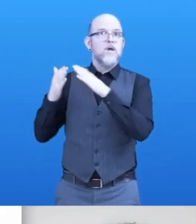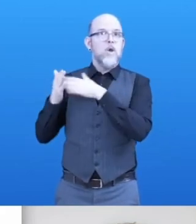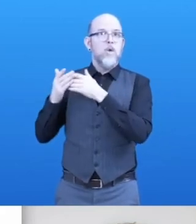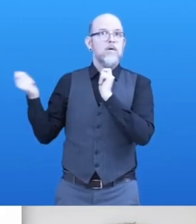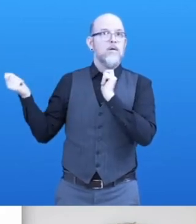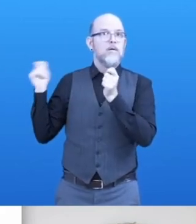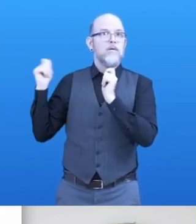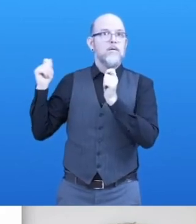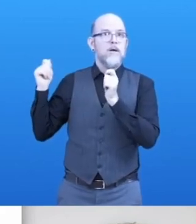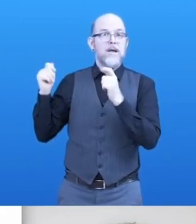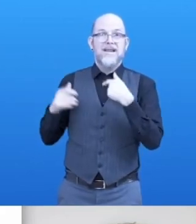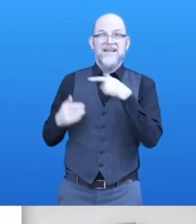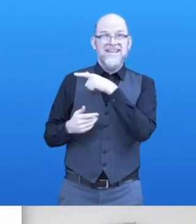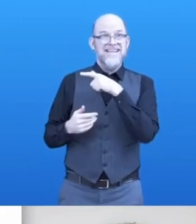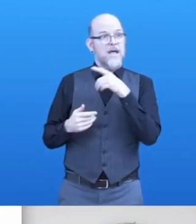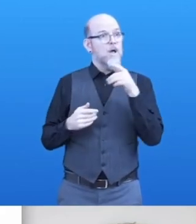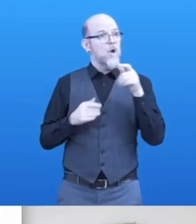for your company.